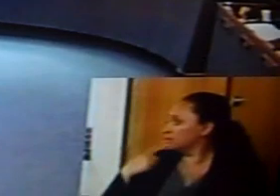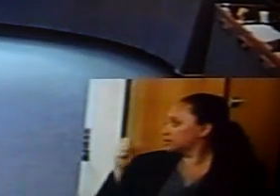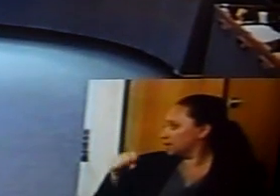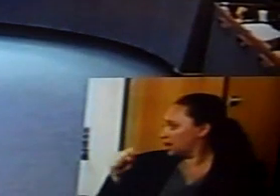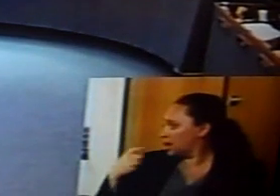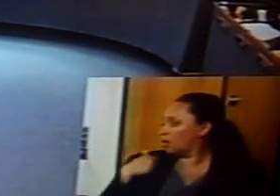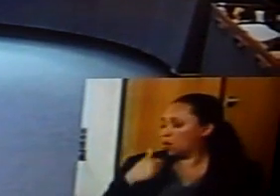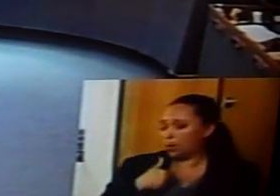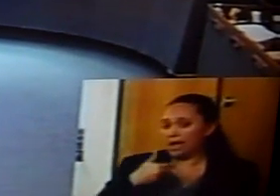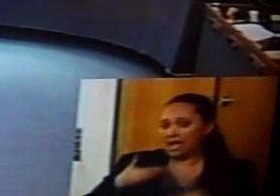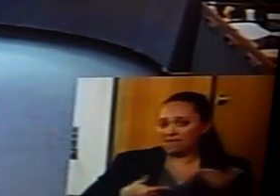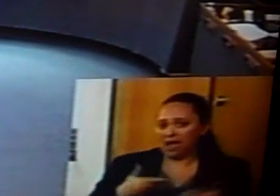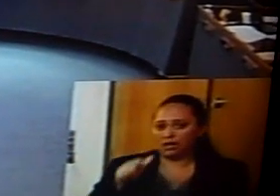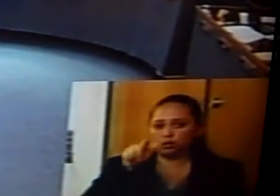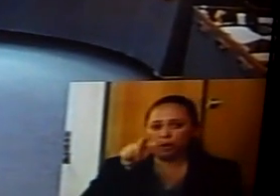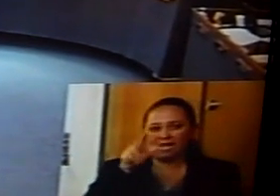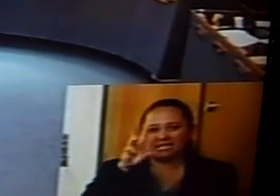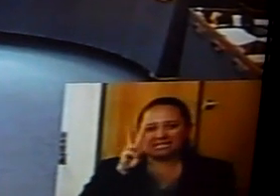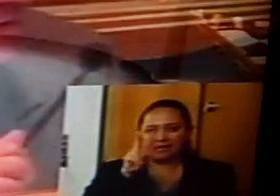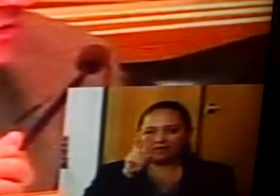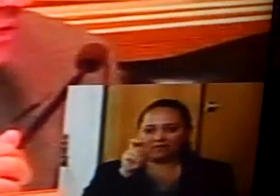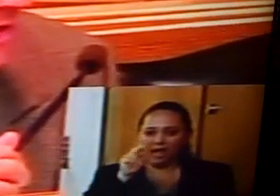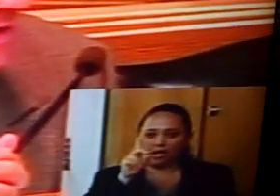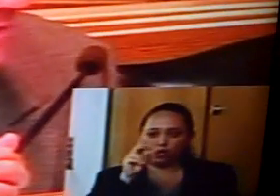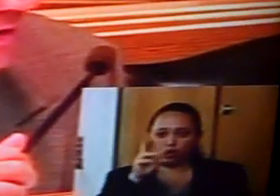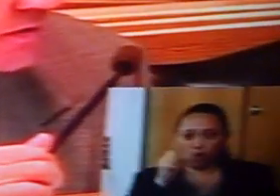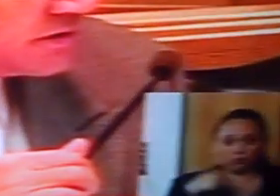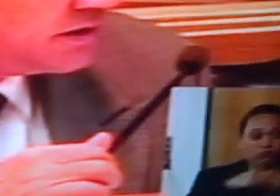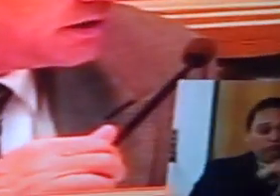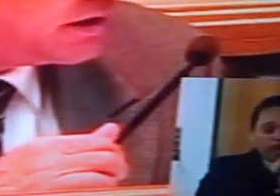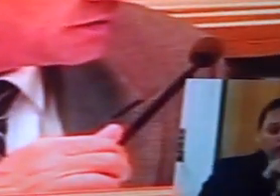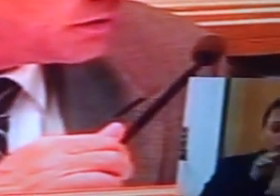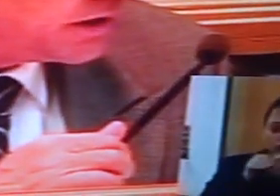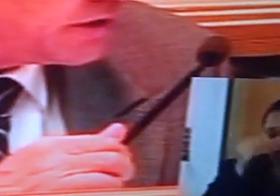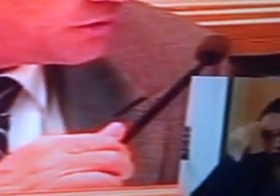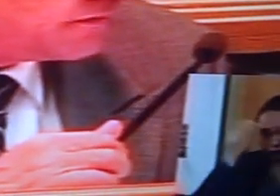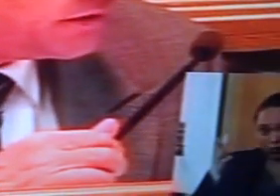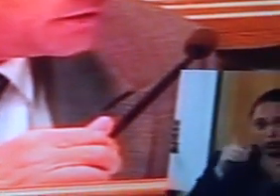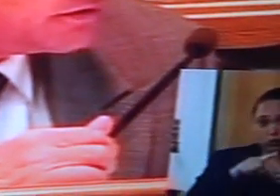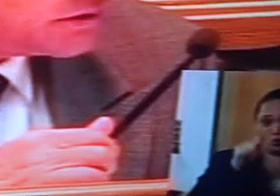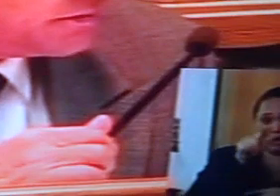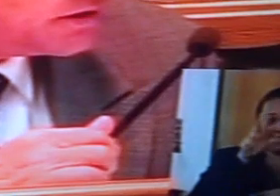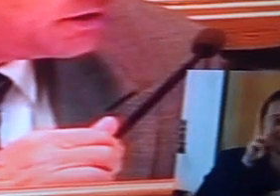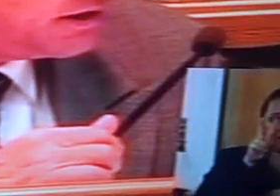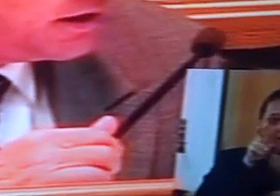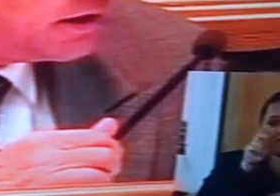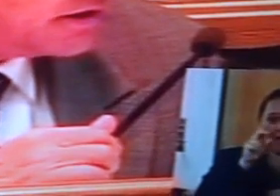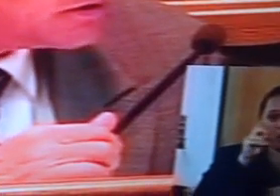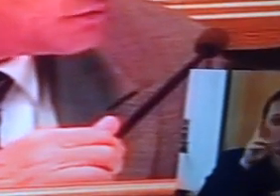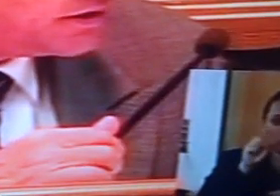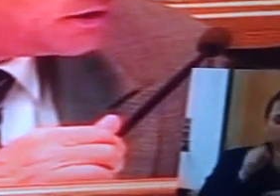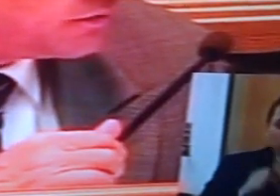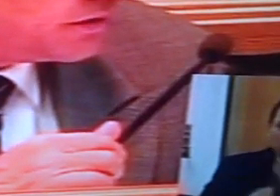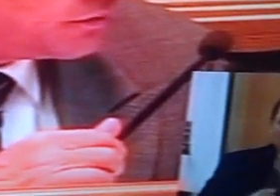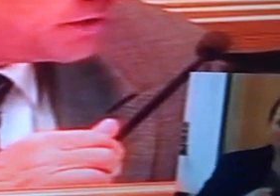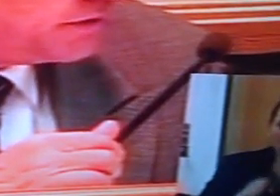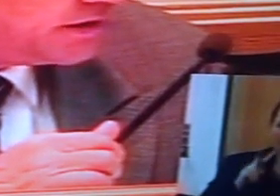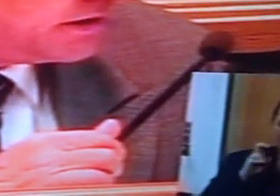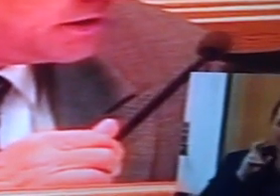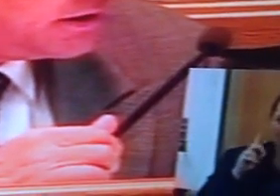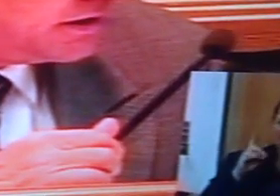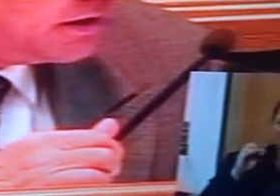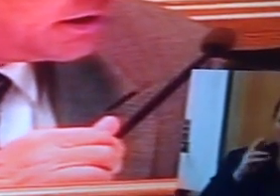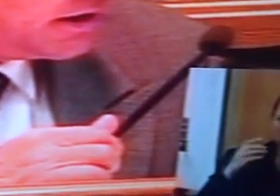26 vendors, or we sent notices to 26 vendors, and we only had one vendor submit. And so we did